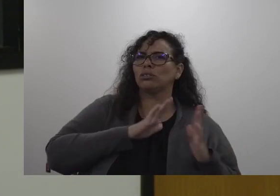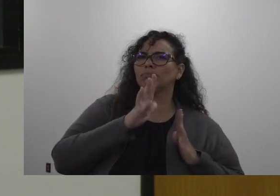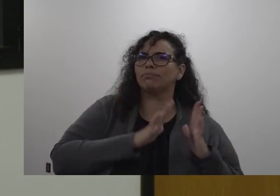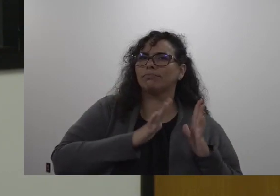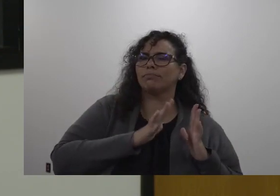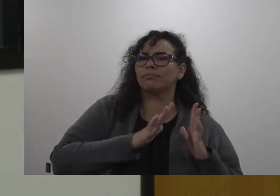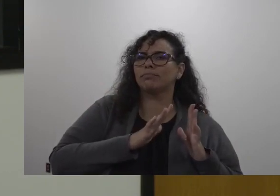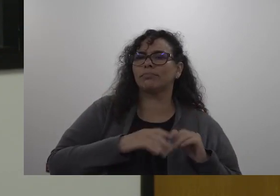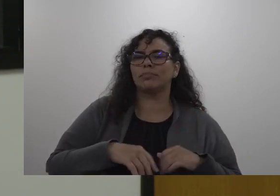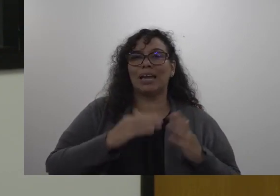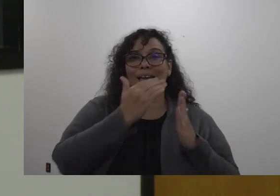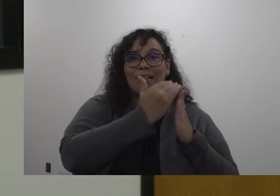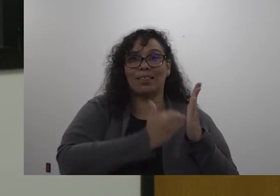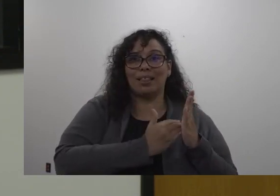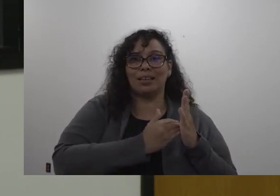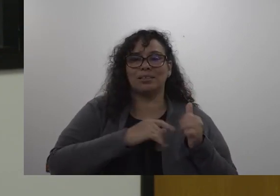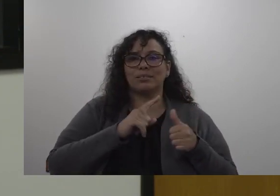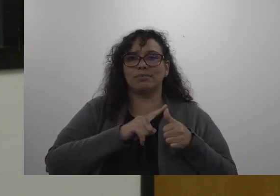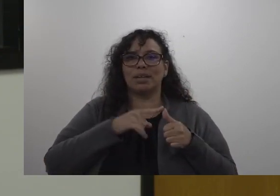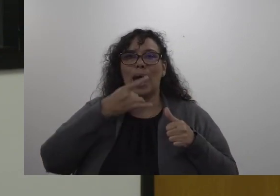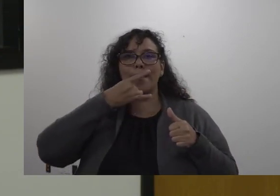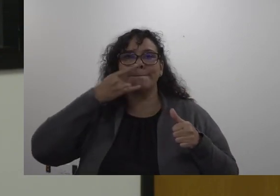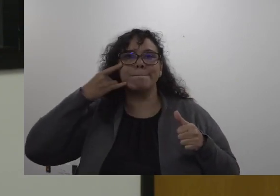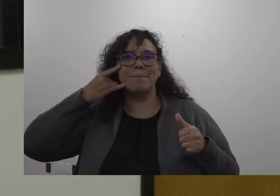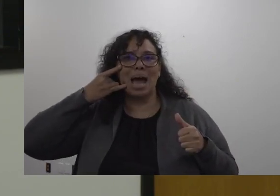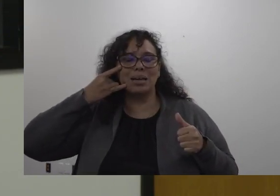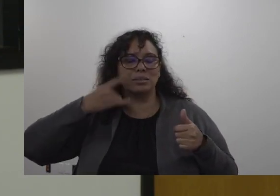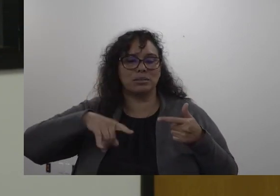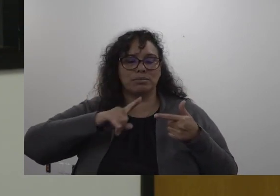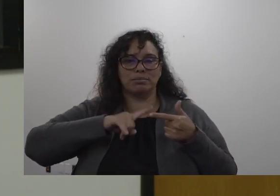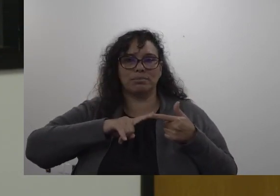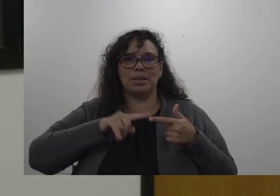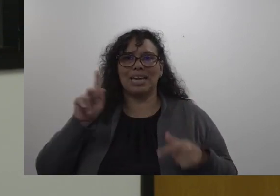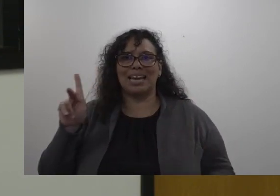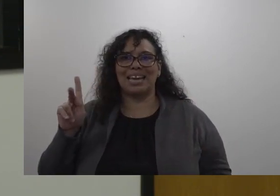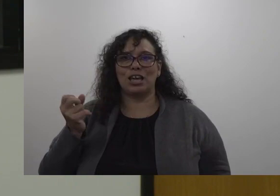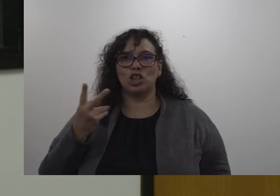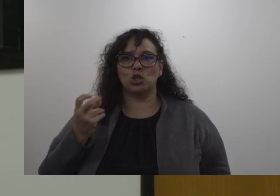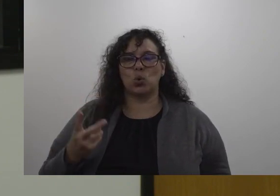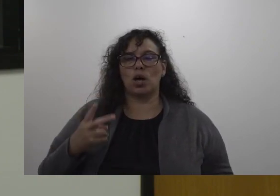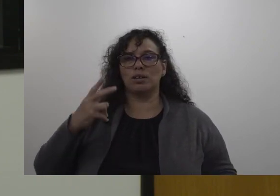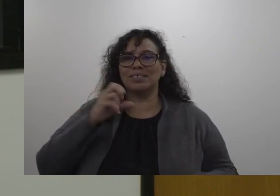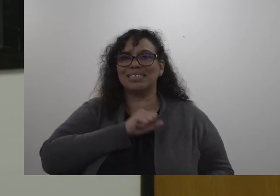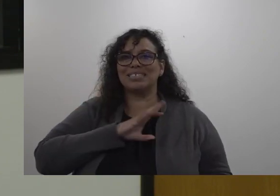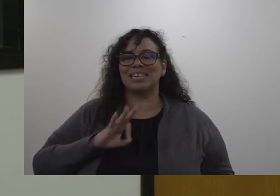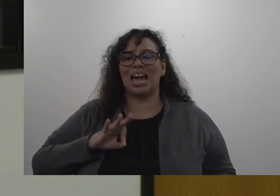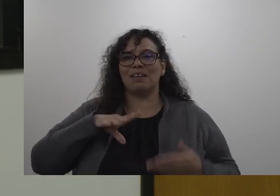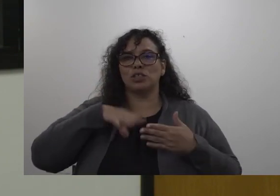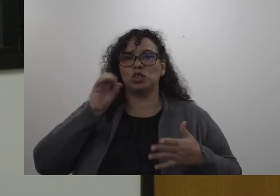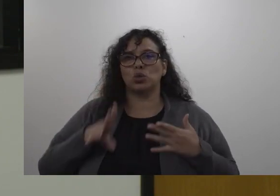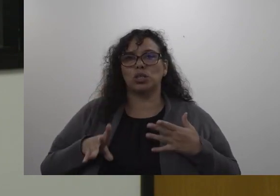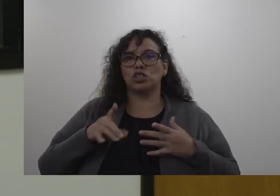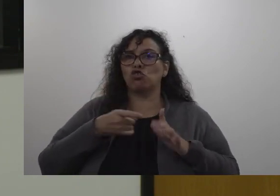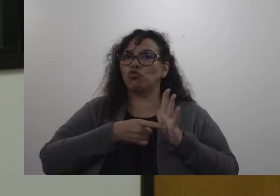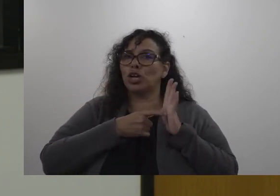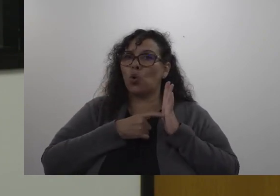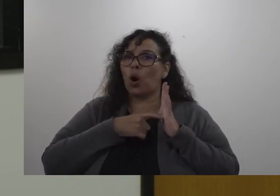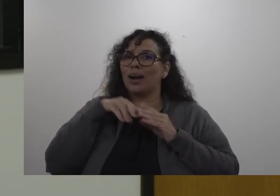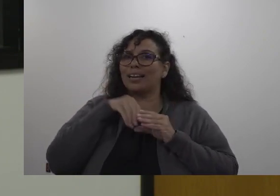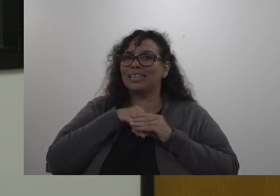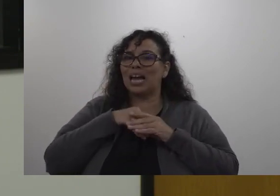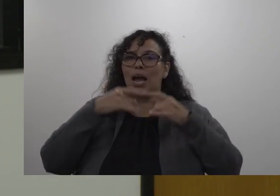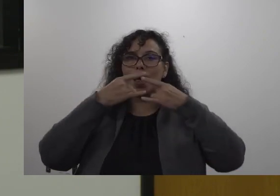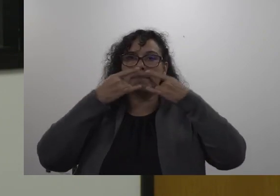goes like this masks k-12 staff and students are required to mask indoors and I just want to